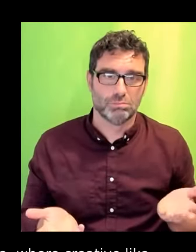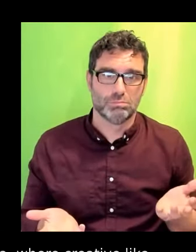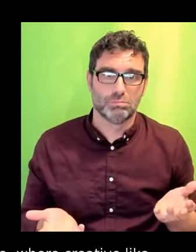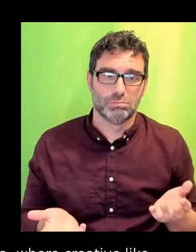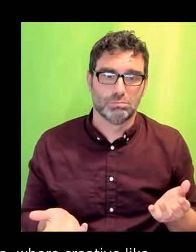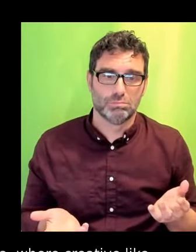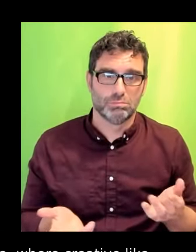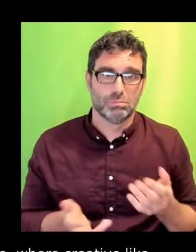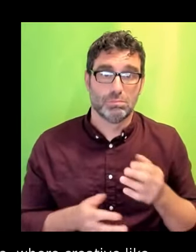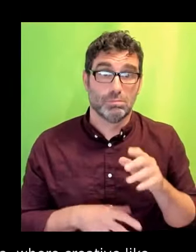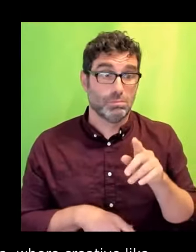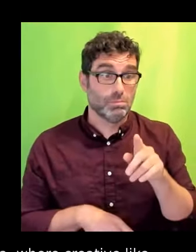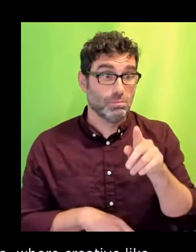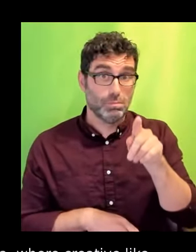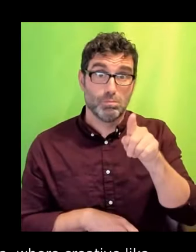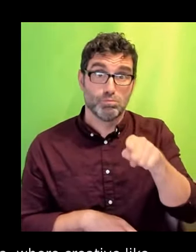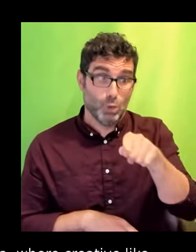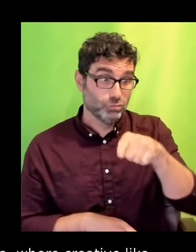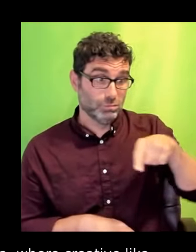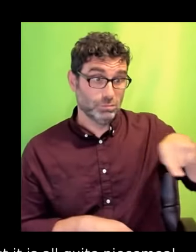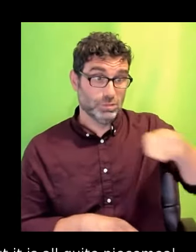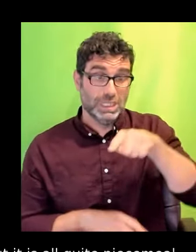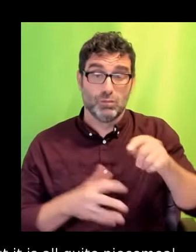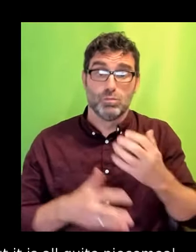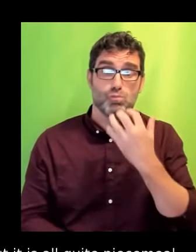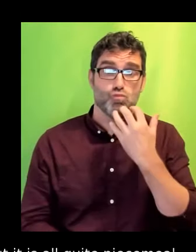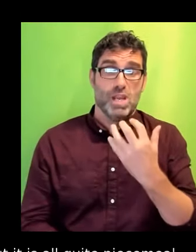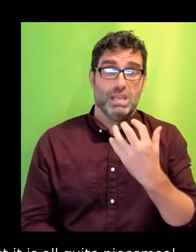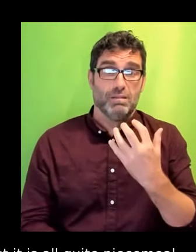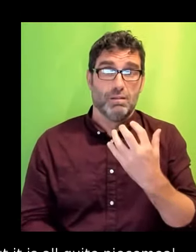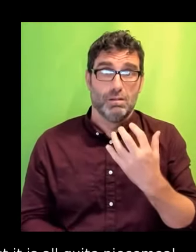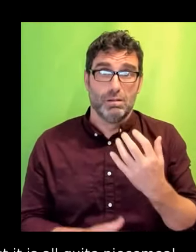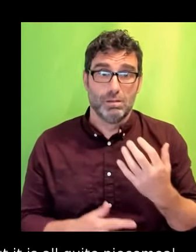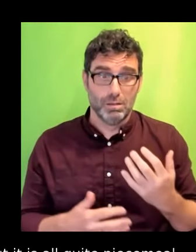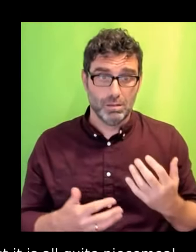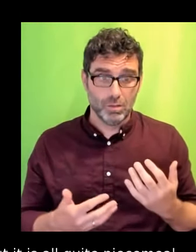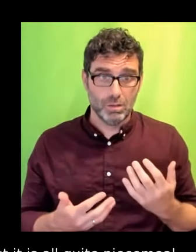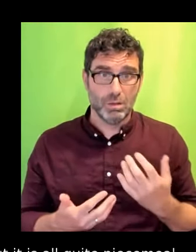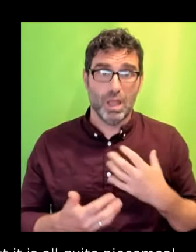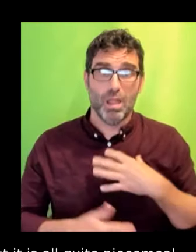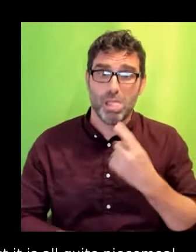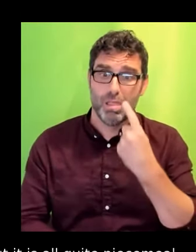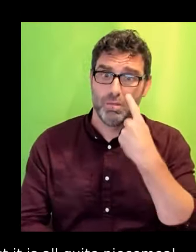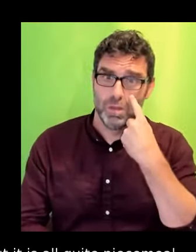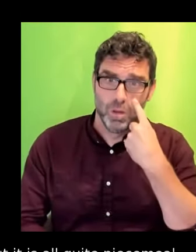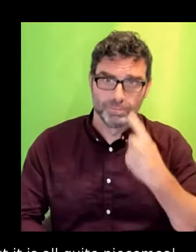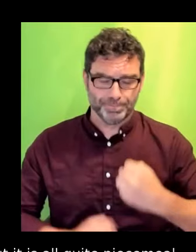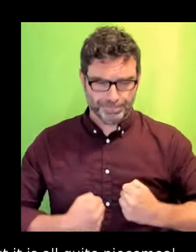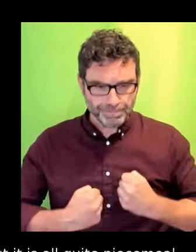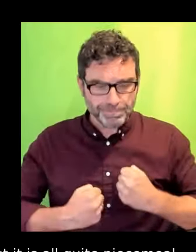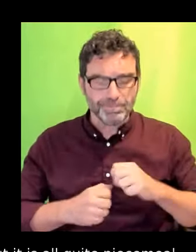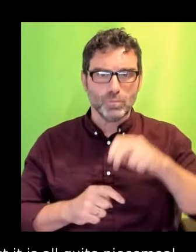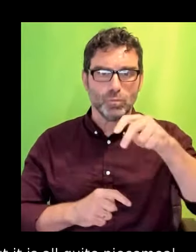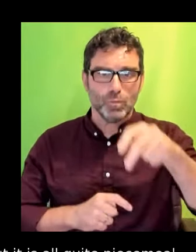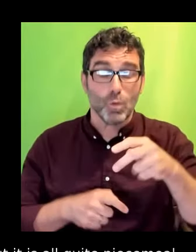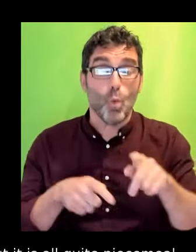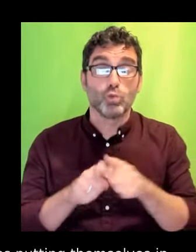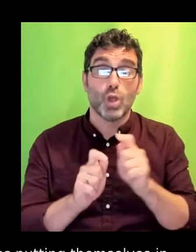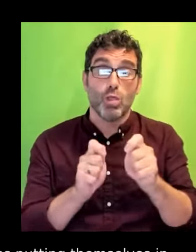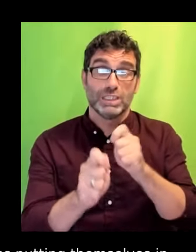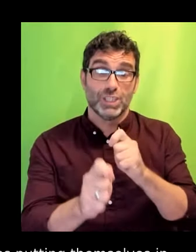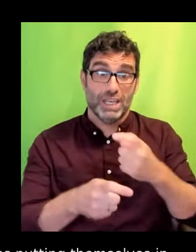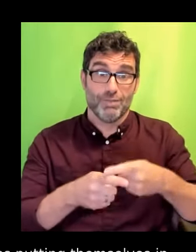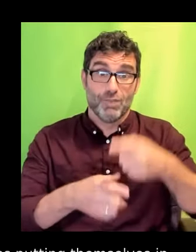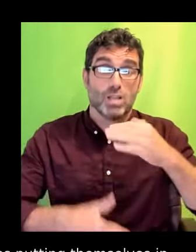importantly, it's not fast enough. In fact, Covid may ironically have made the situation go